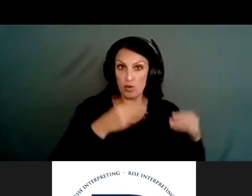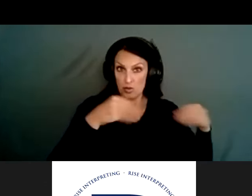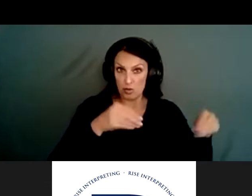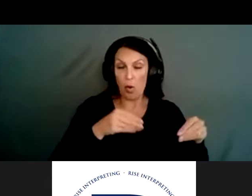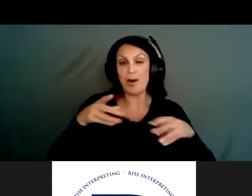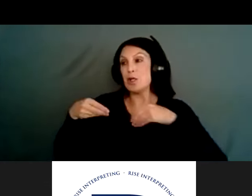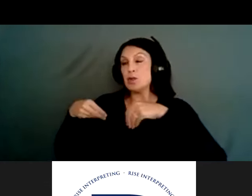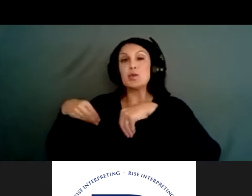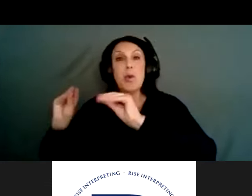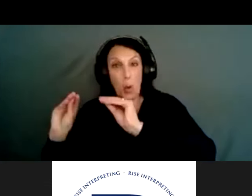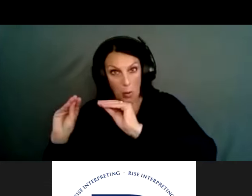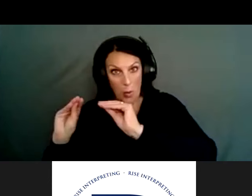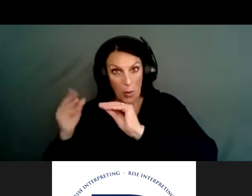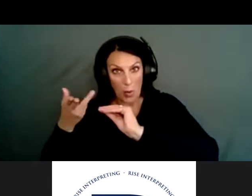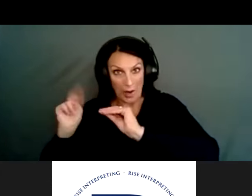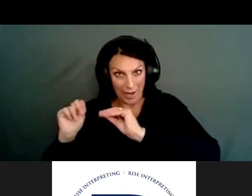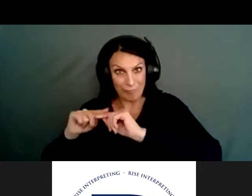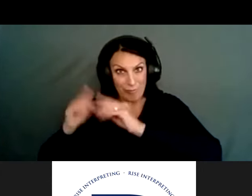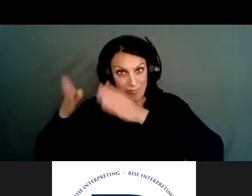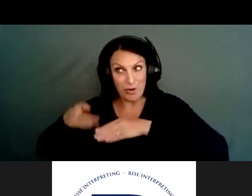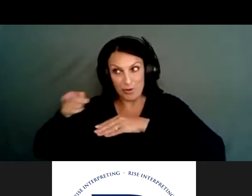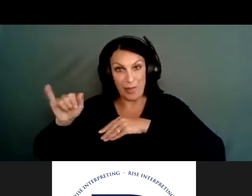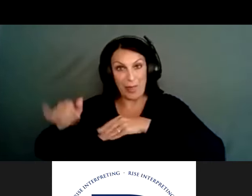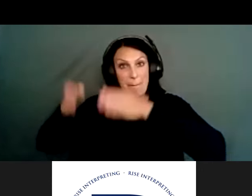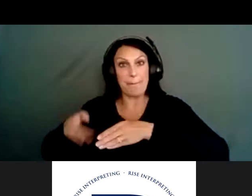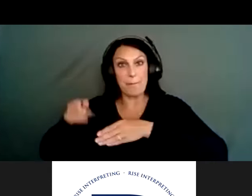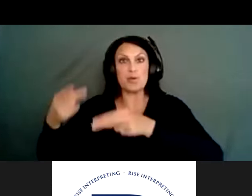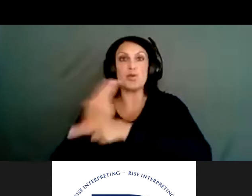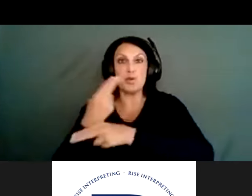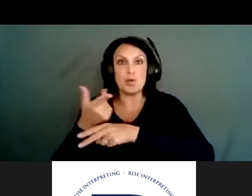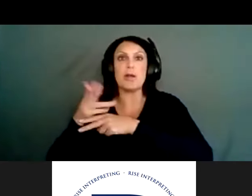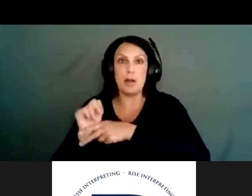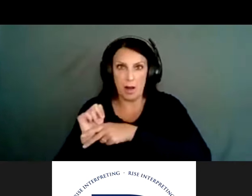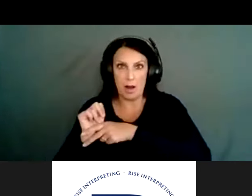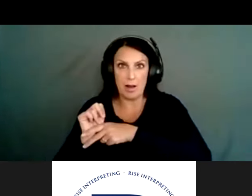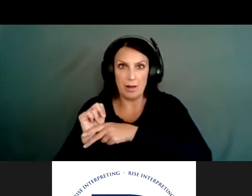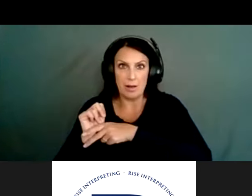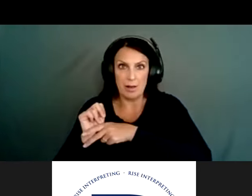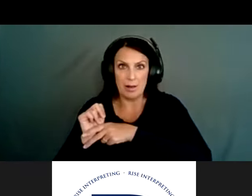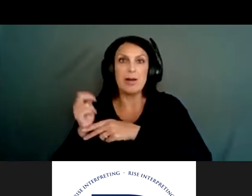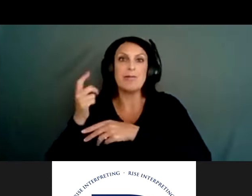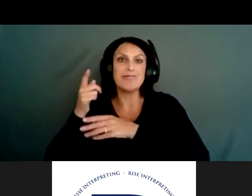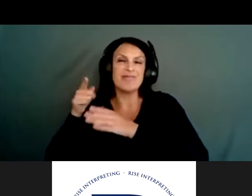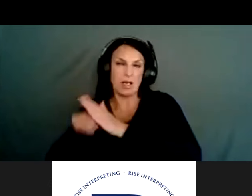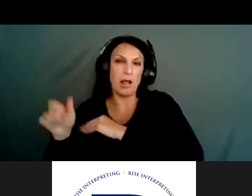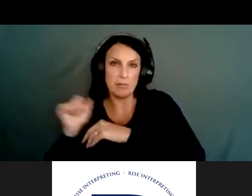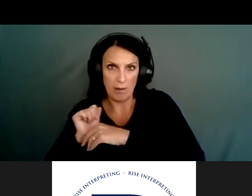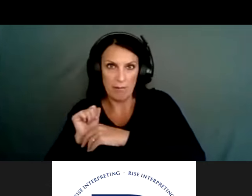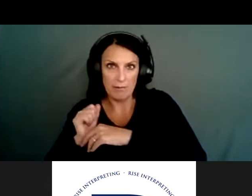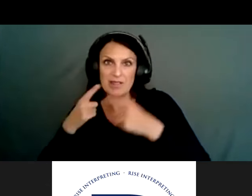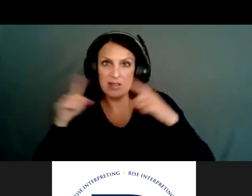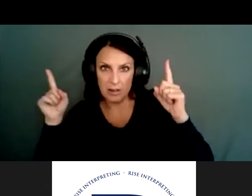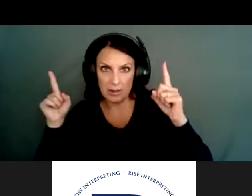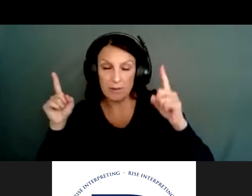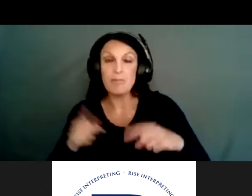individual. And a couple of years after that purchase, that individual used the firearm, bought at that store for a suicide attempt. And the